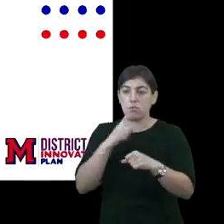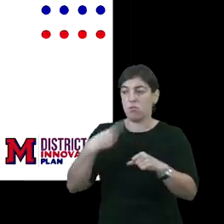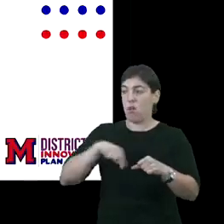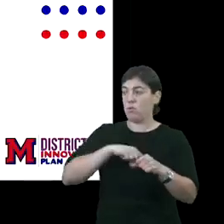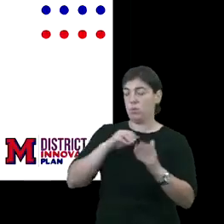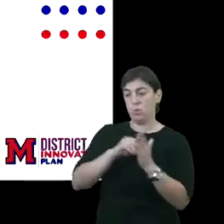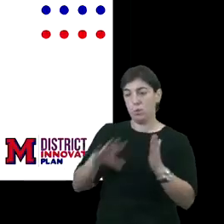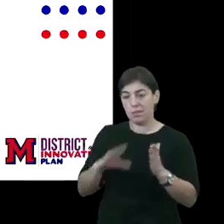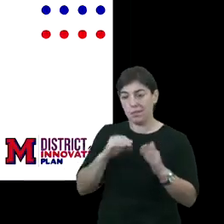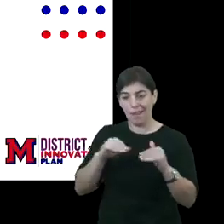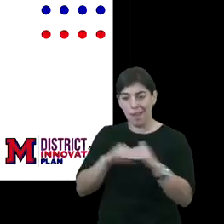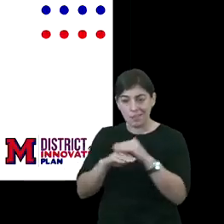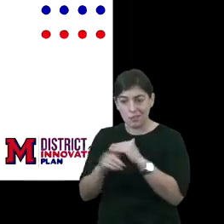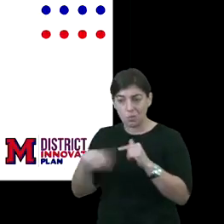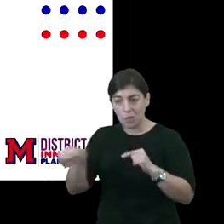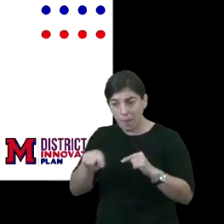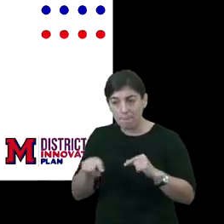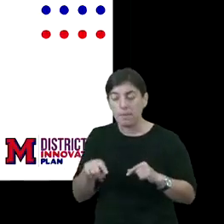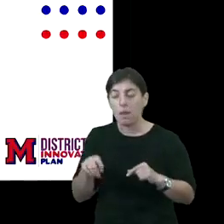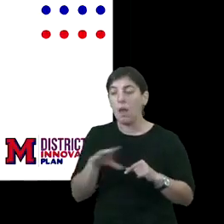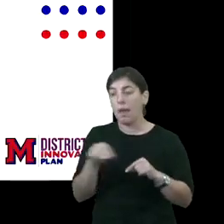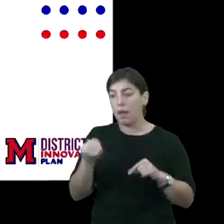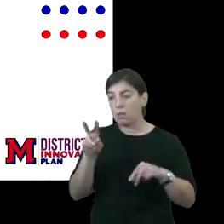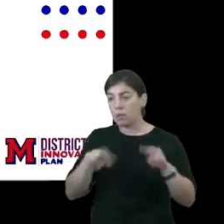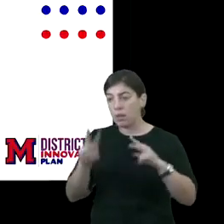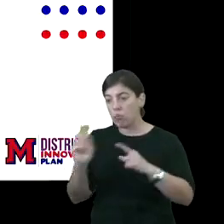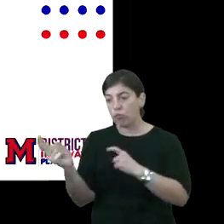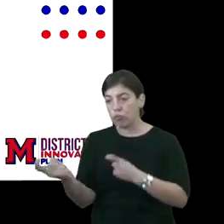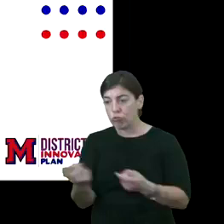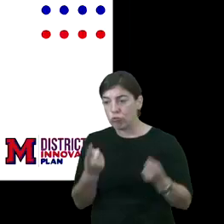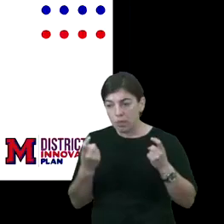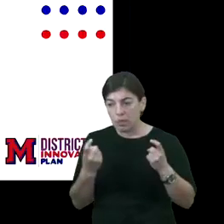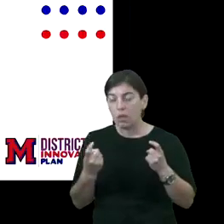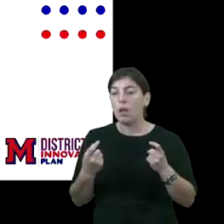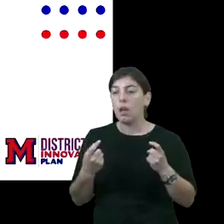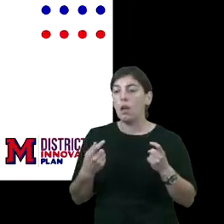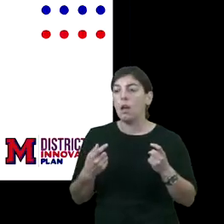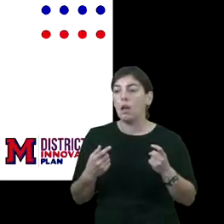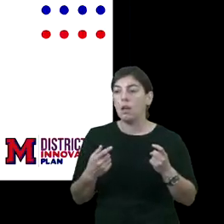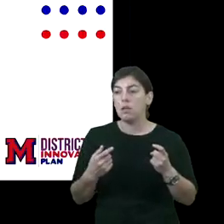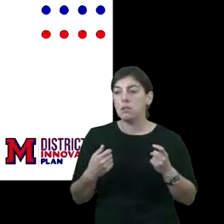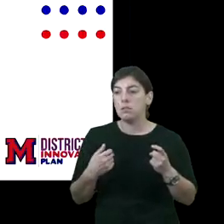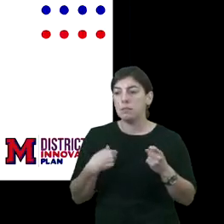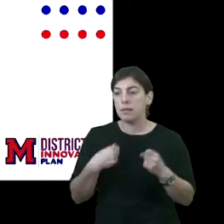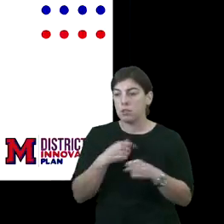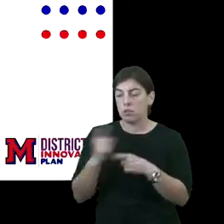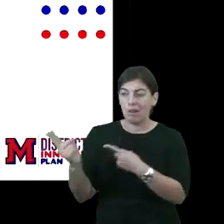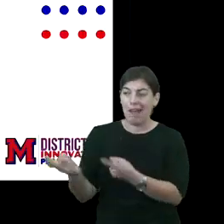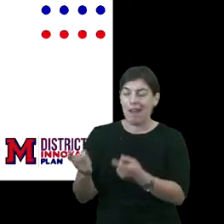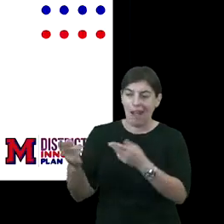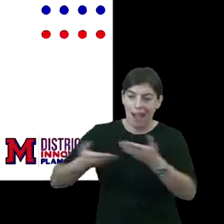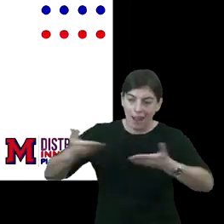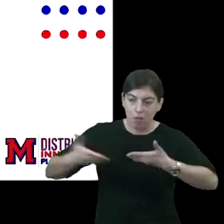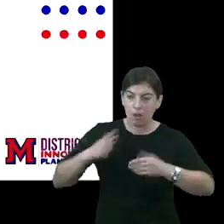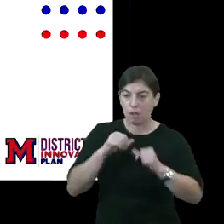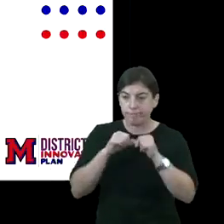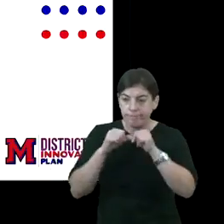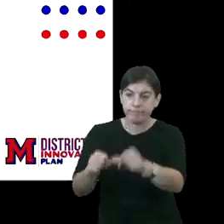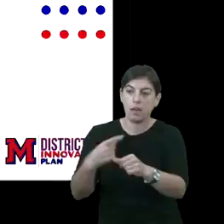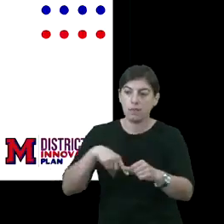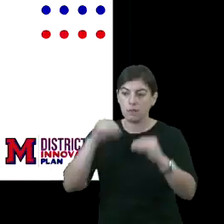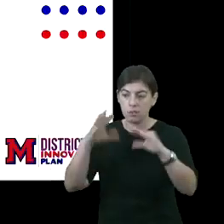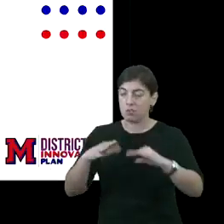our scholars have access to them and looking at recruitment, hiring and retention of our teachers so that we have the best and brightest